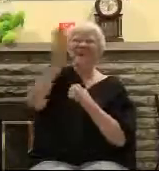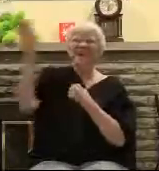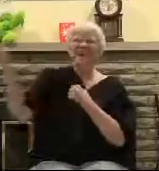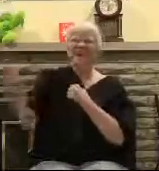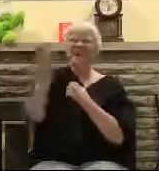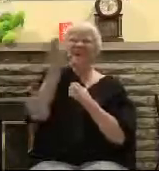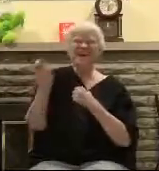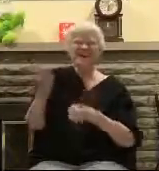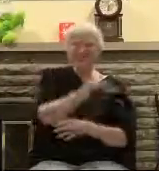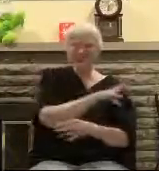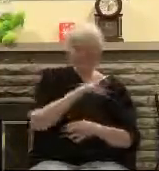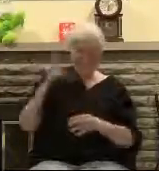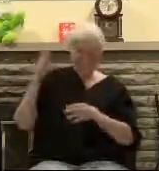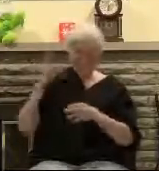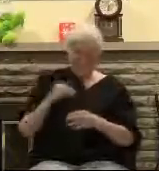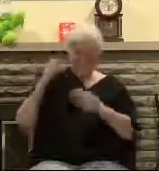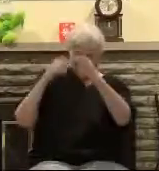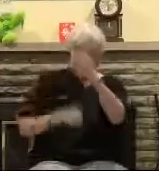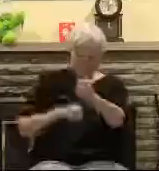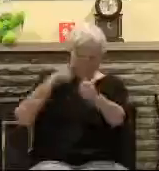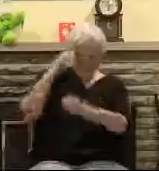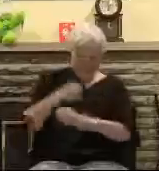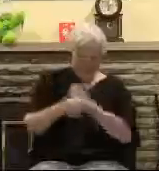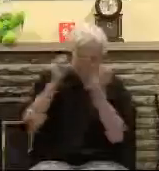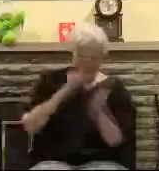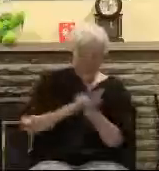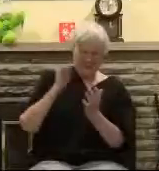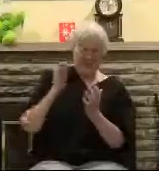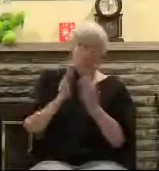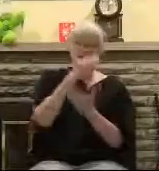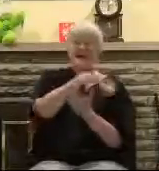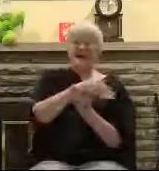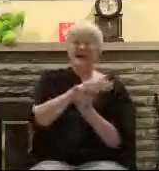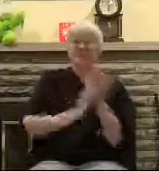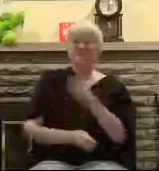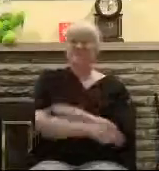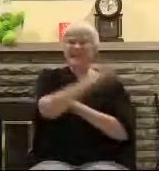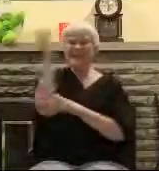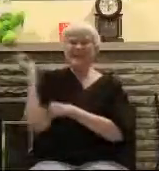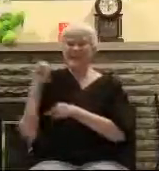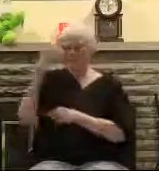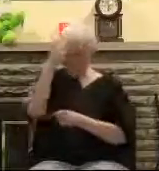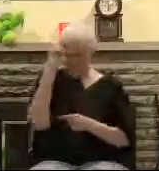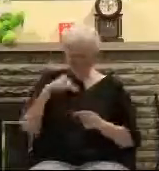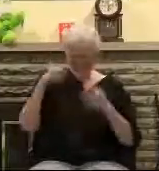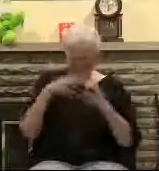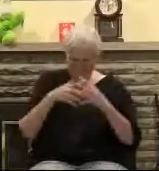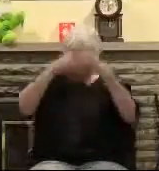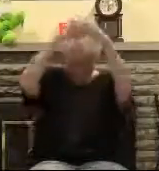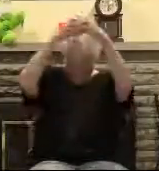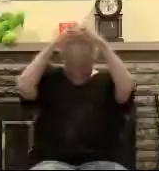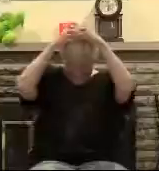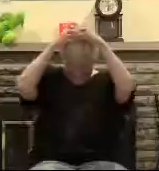I To the old rugged cross And exchange it